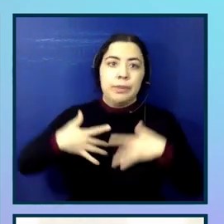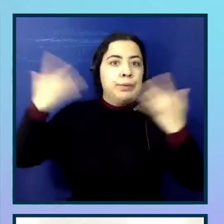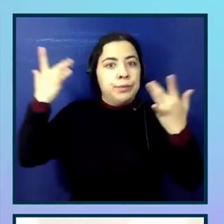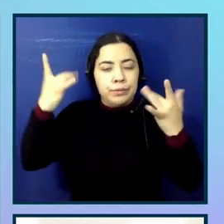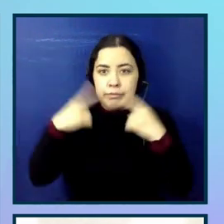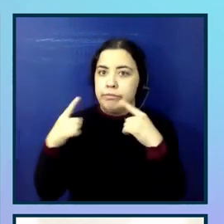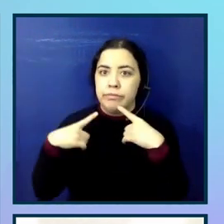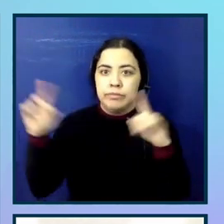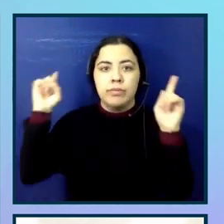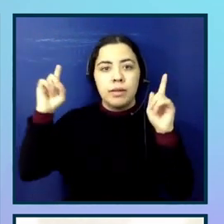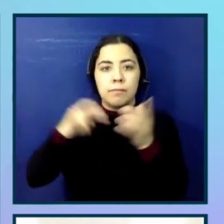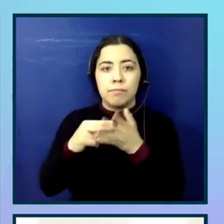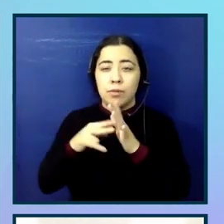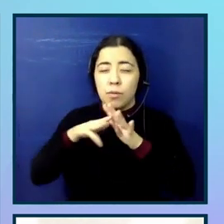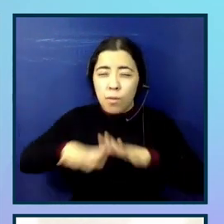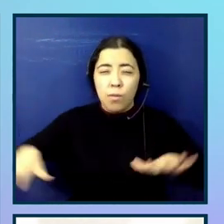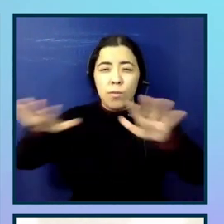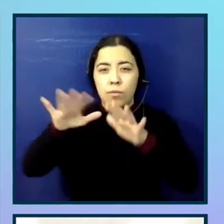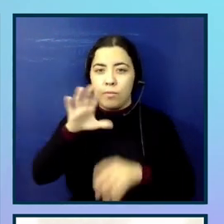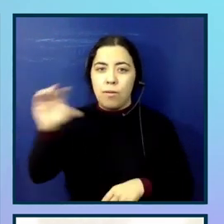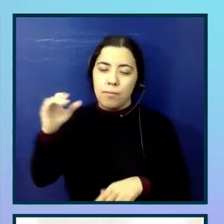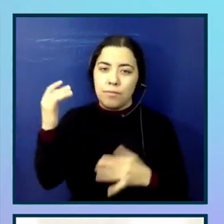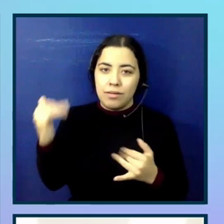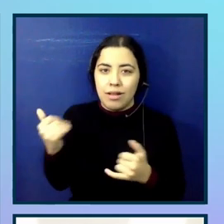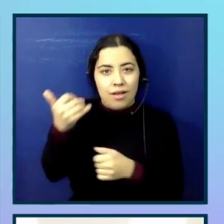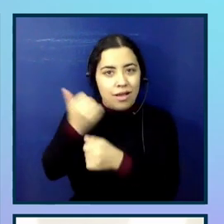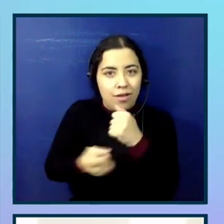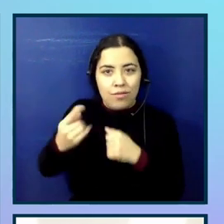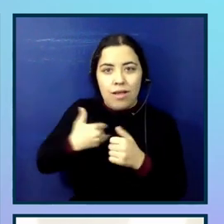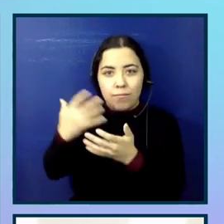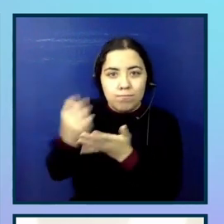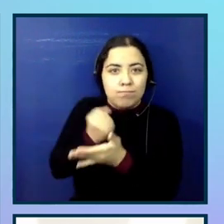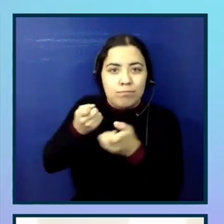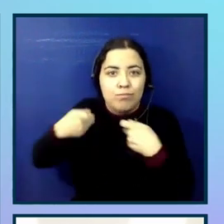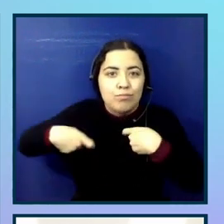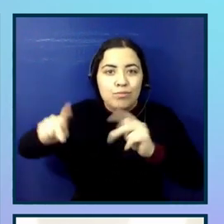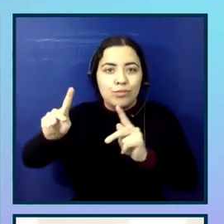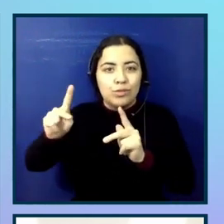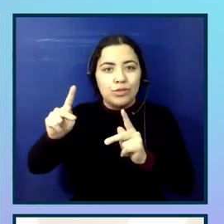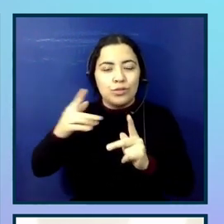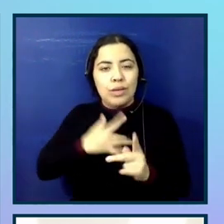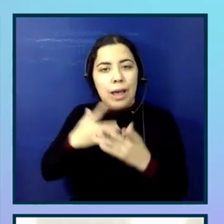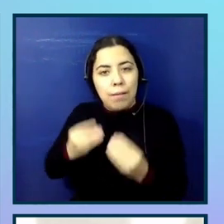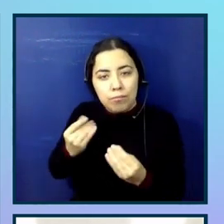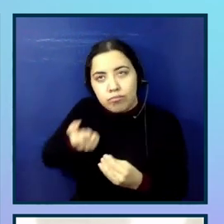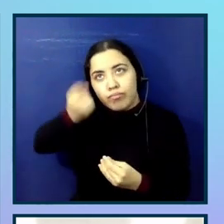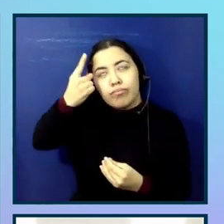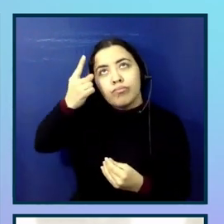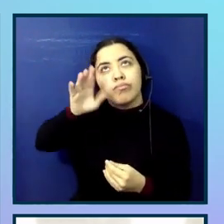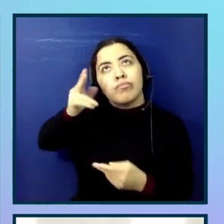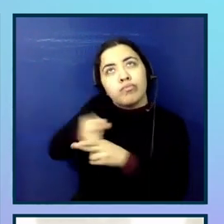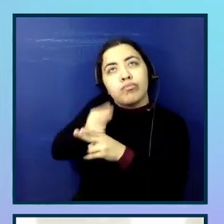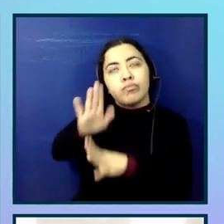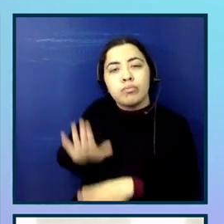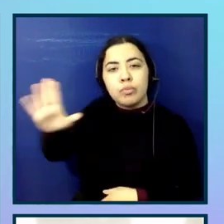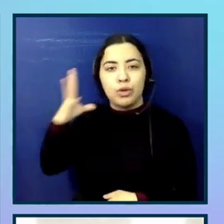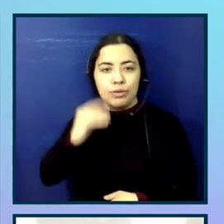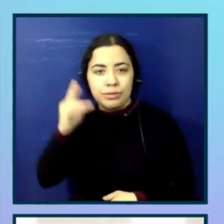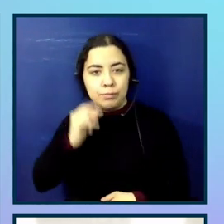them out across the whole company. So it's given everyone an opportunity to build their empathy and their understanding around this.